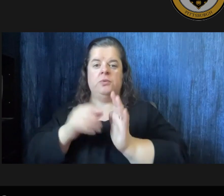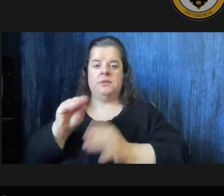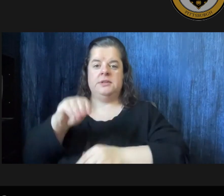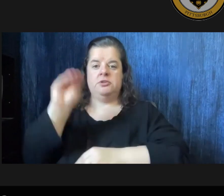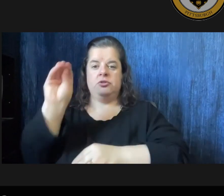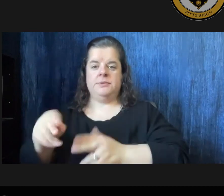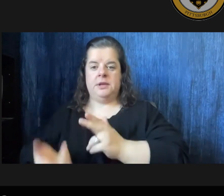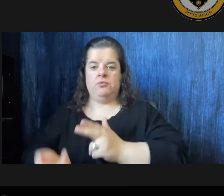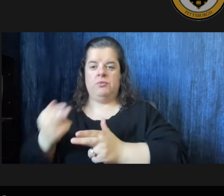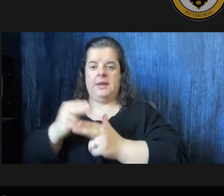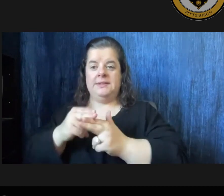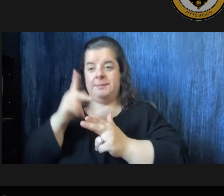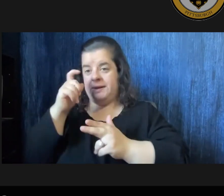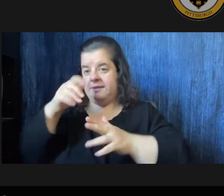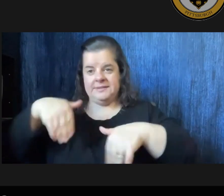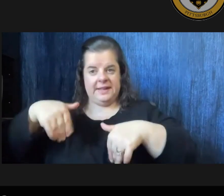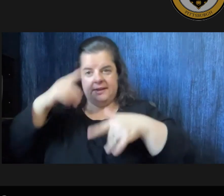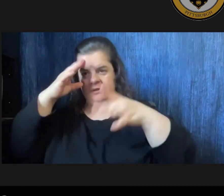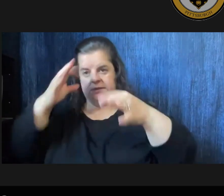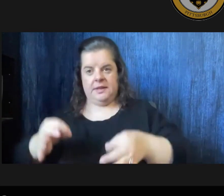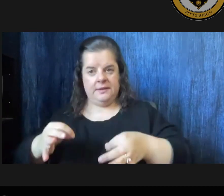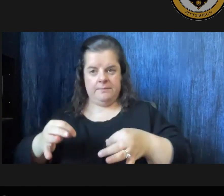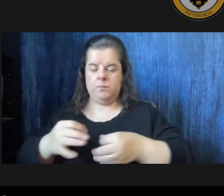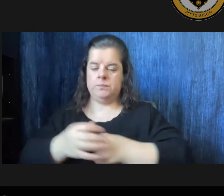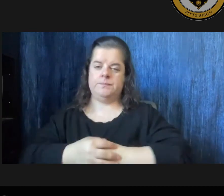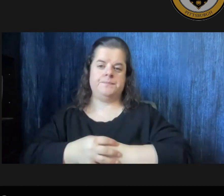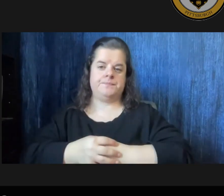in the budget since they are in those negotiations